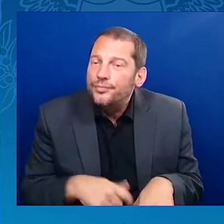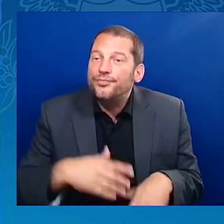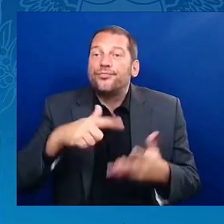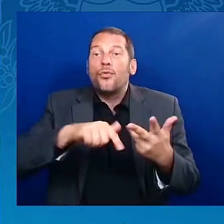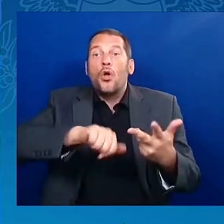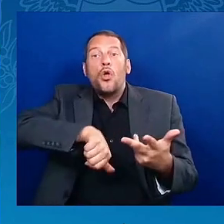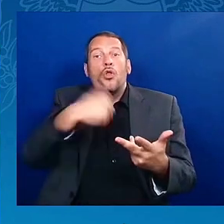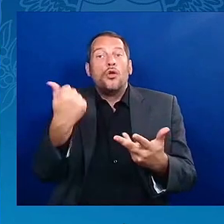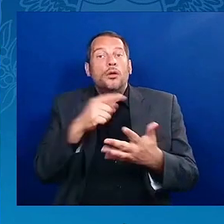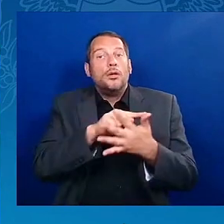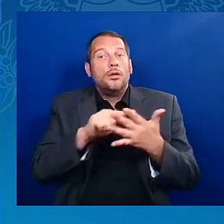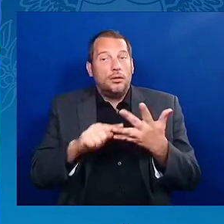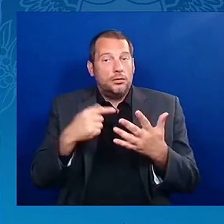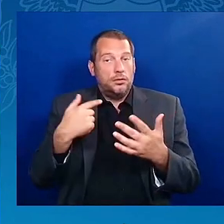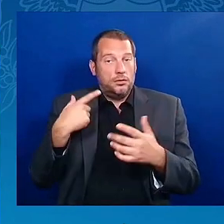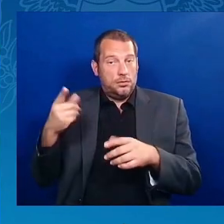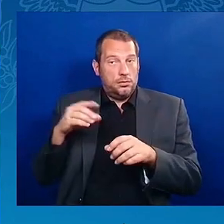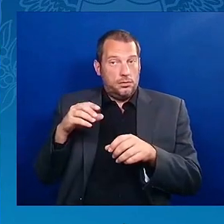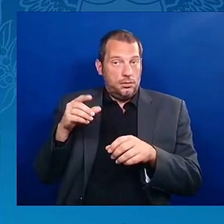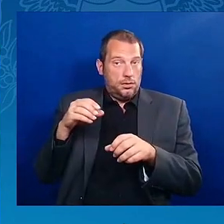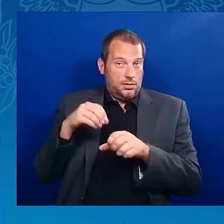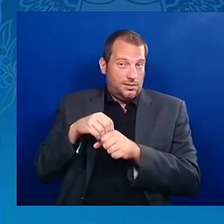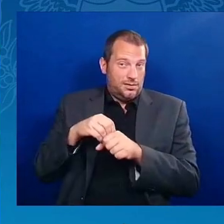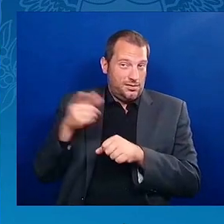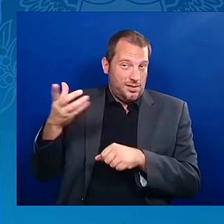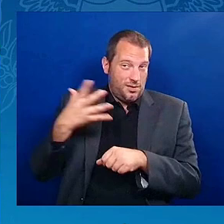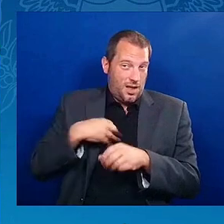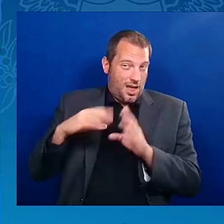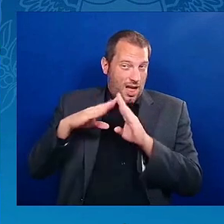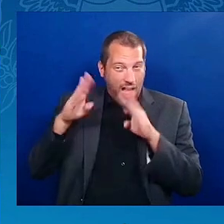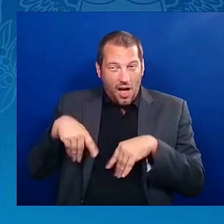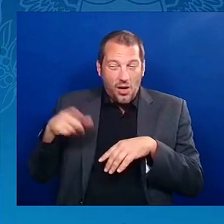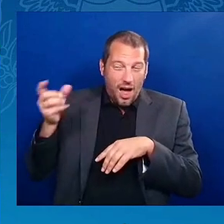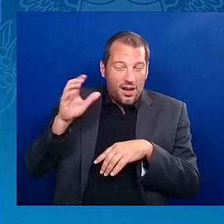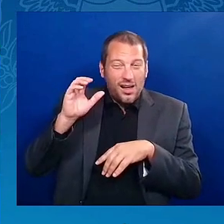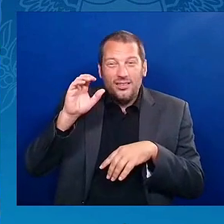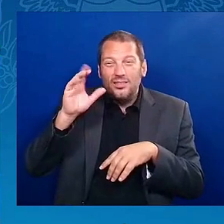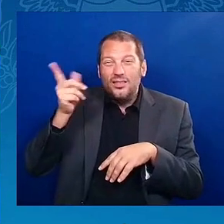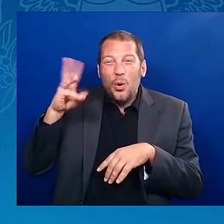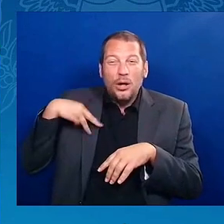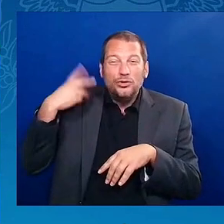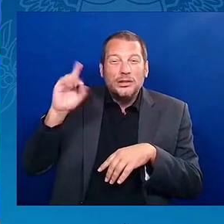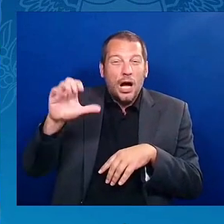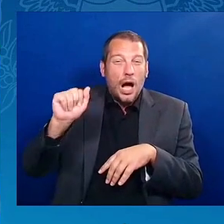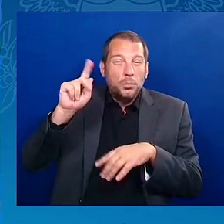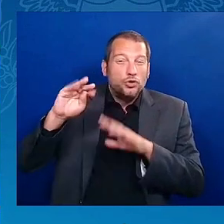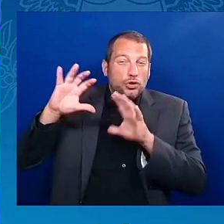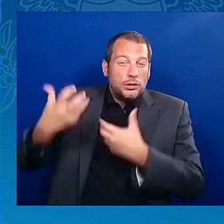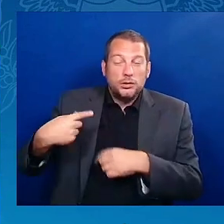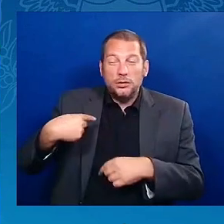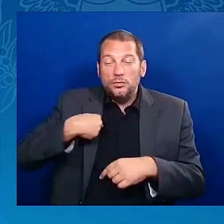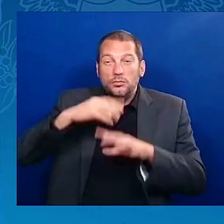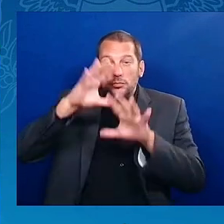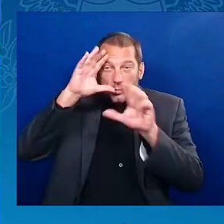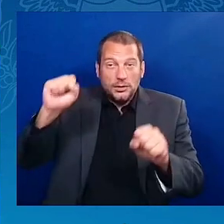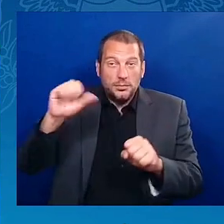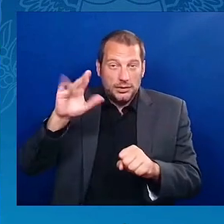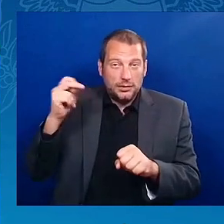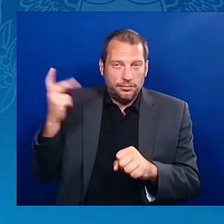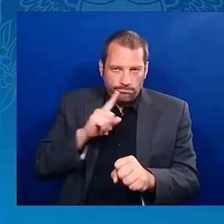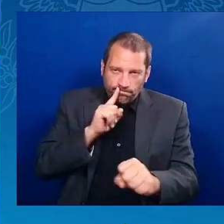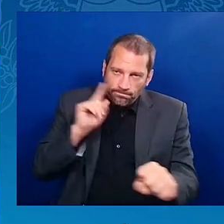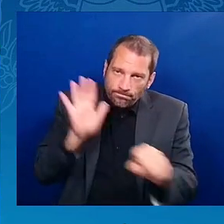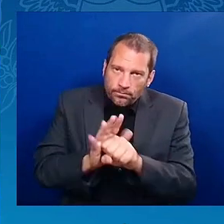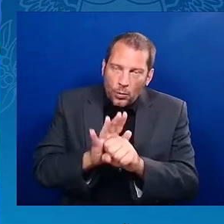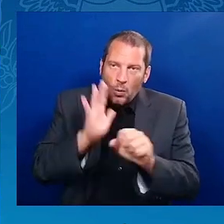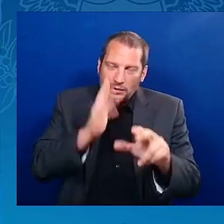made a commitment that we would increase federal government contracts by 50 percent to minority-owned businesses. And understand what